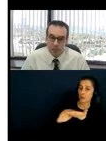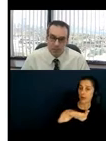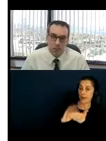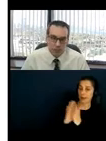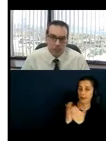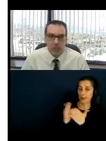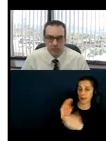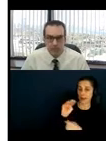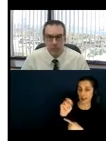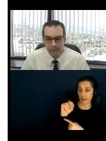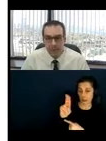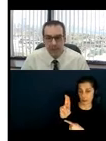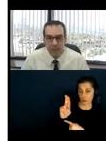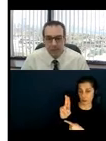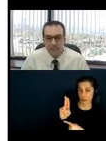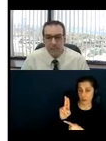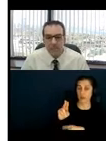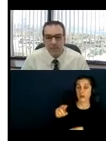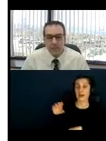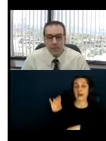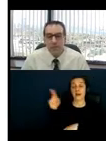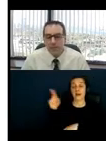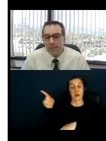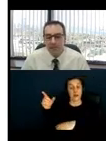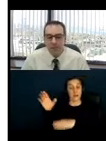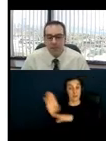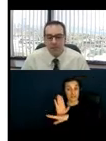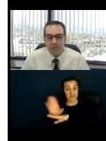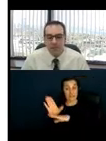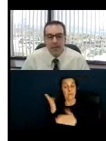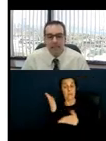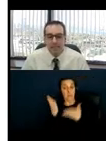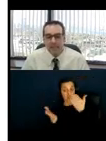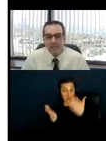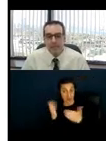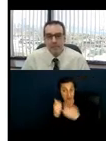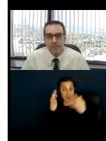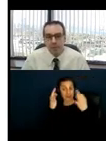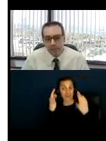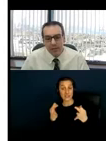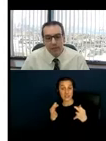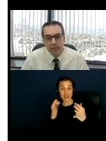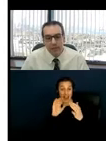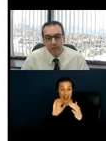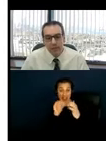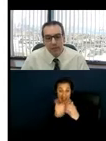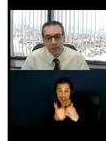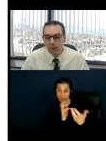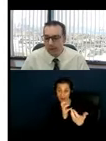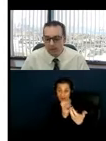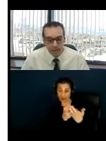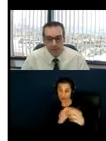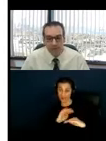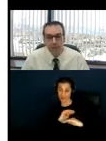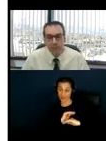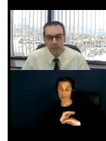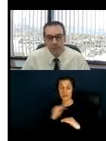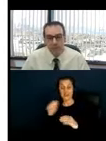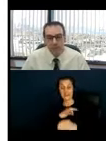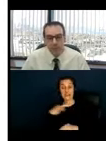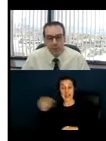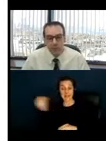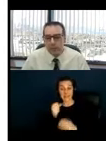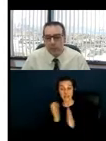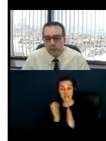as long as it works for the individual making that request, to meet that request by having a staff person read the menu or have a menu on tape